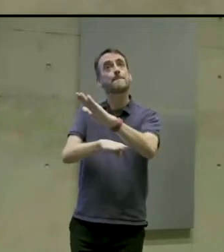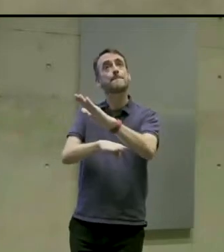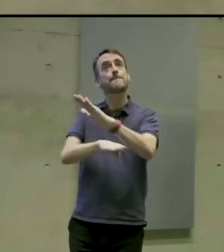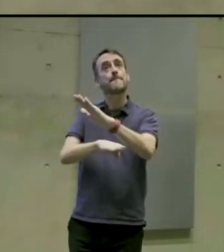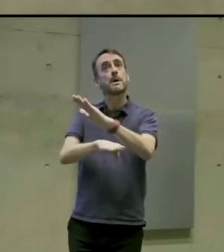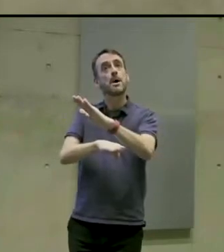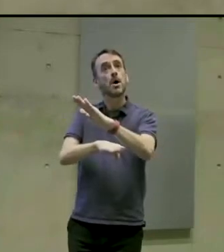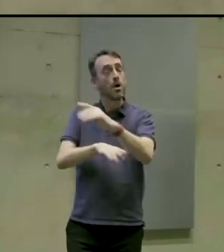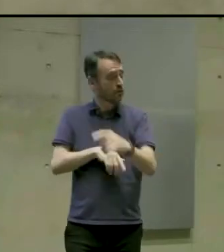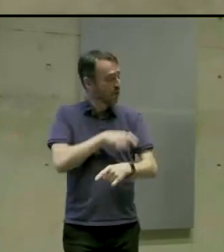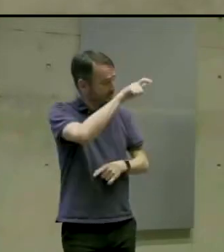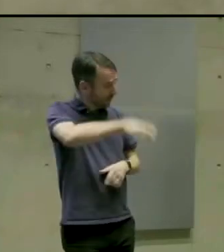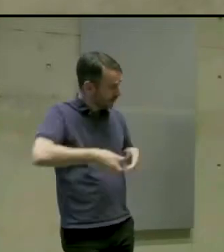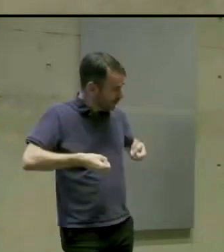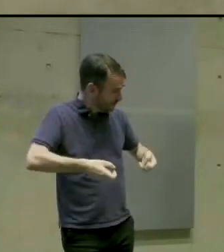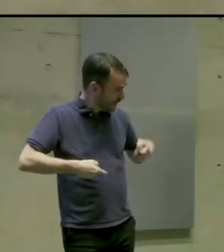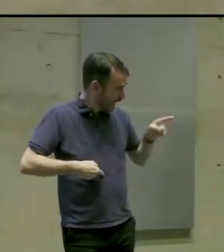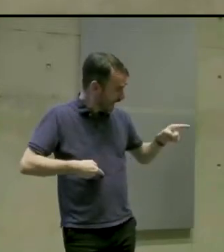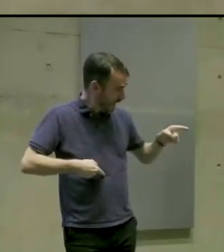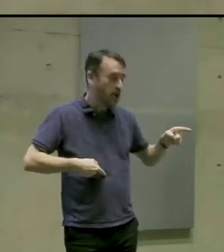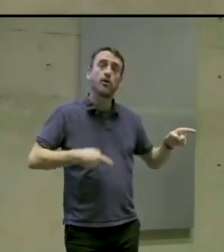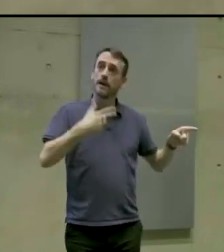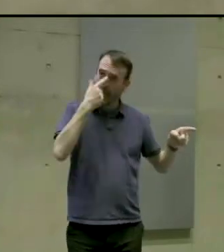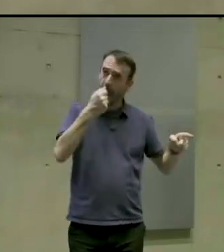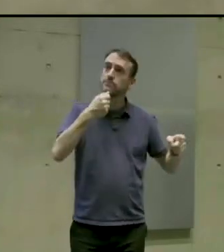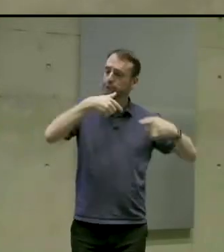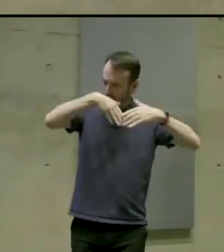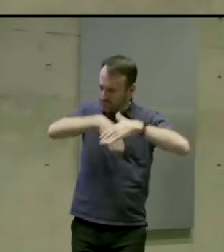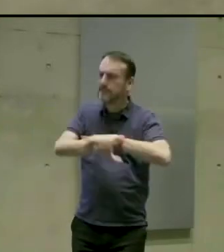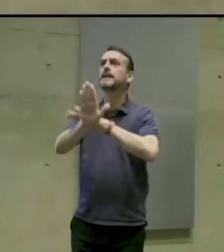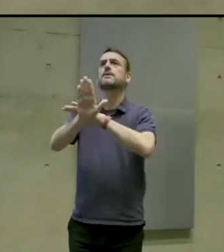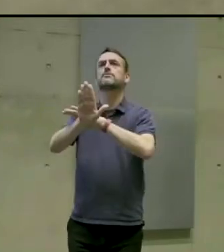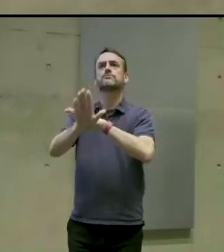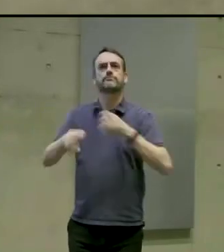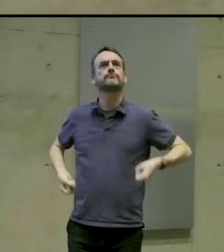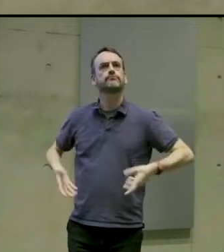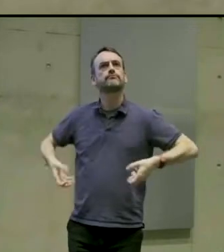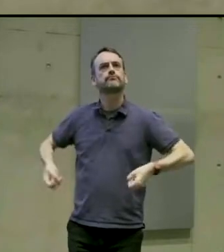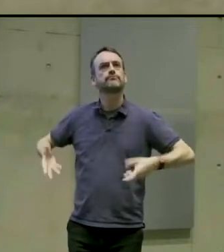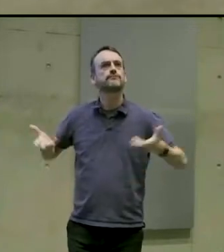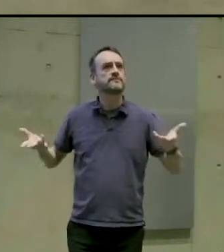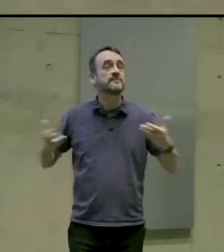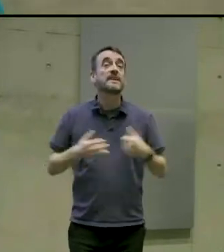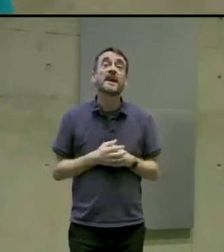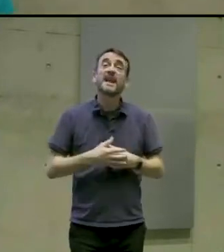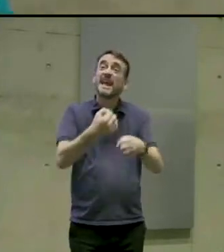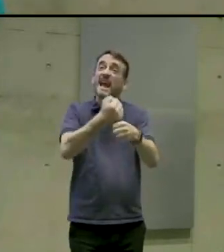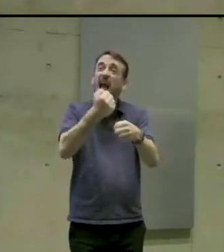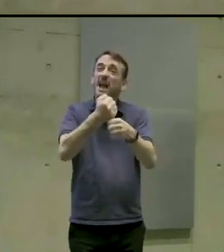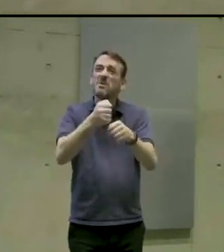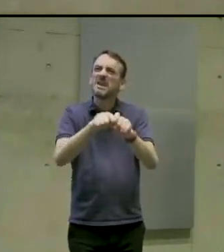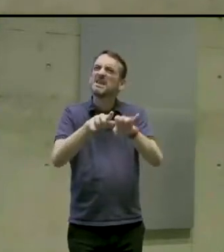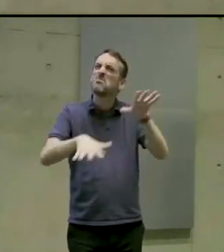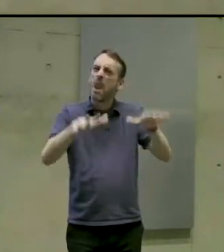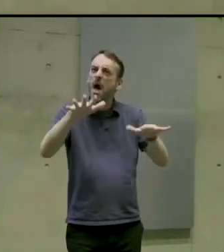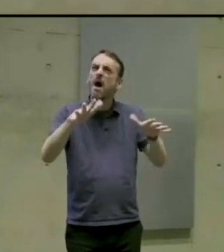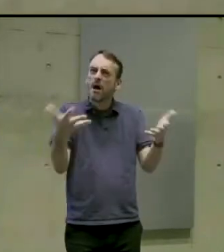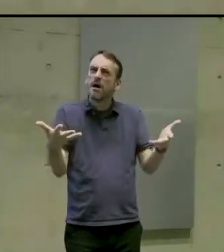that, they're able to use that. And it's the same approach in games as well. So